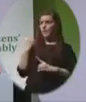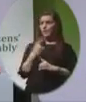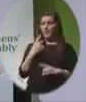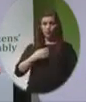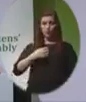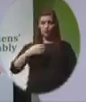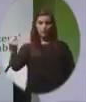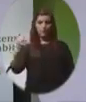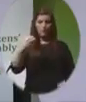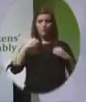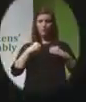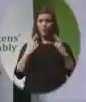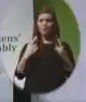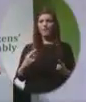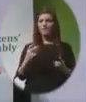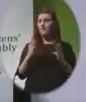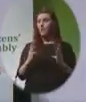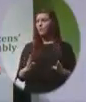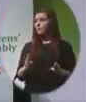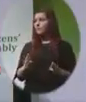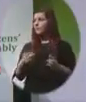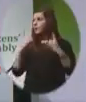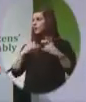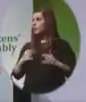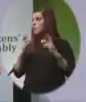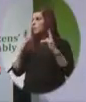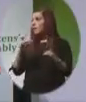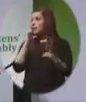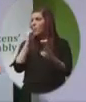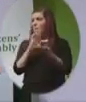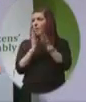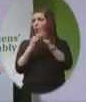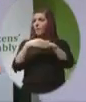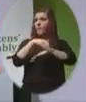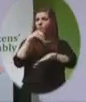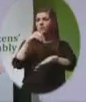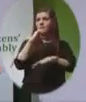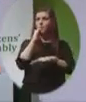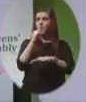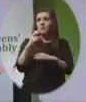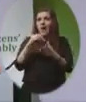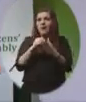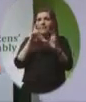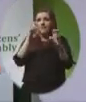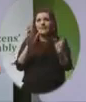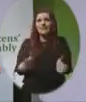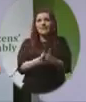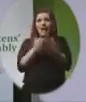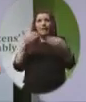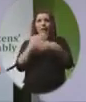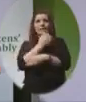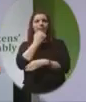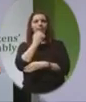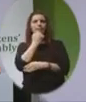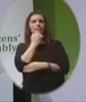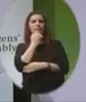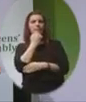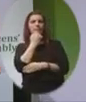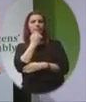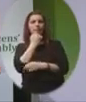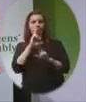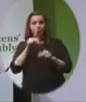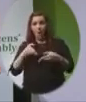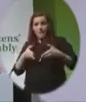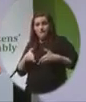them of their power. Human rights don't get old. They don't pass their sale by date. Unborn human beings are just as entitled